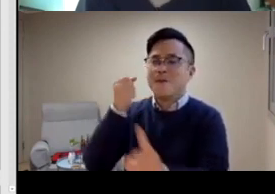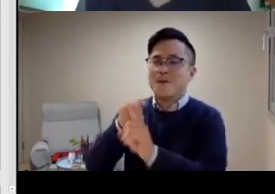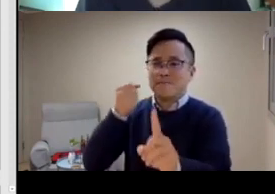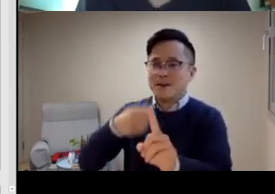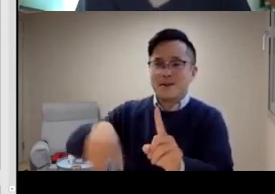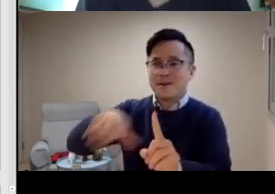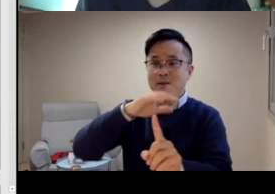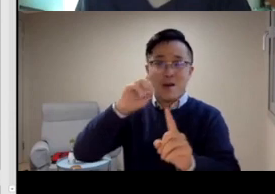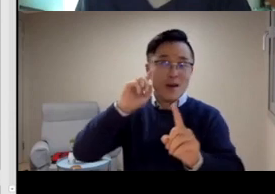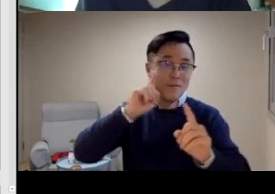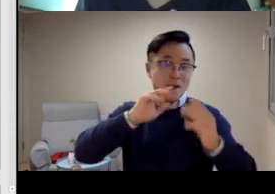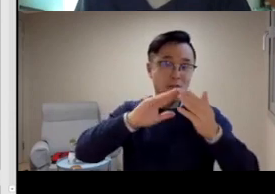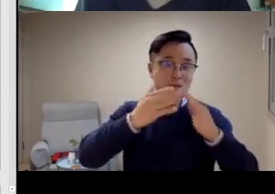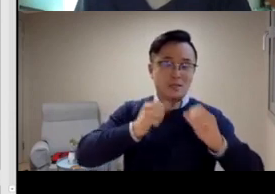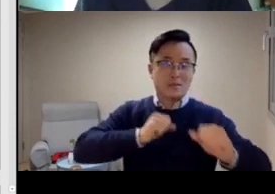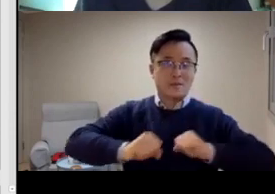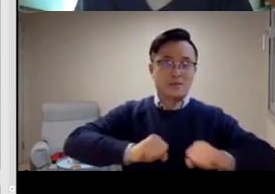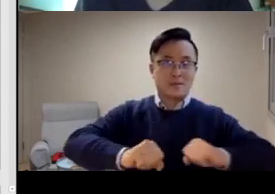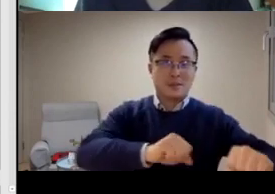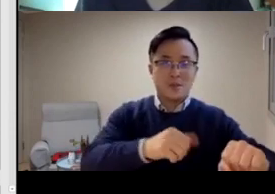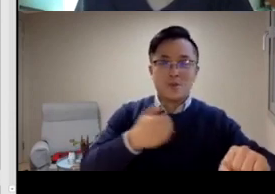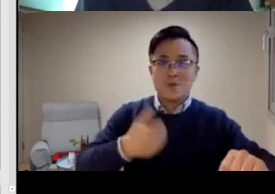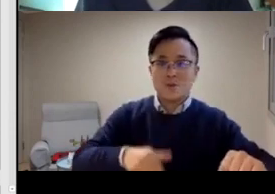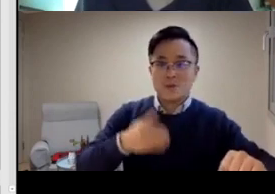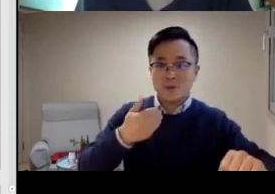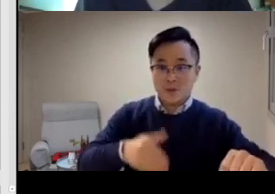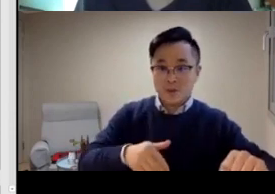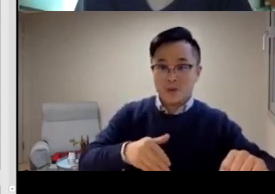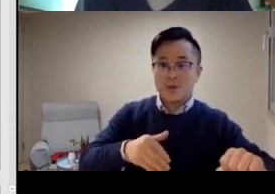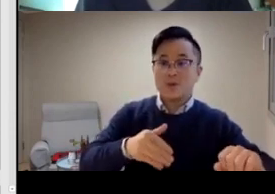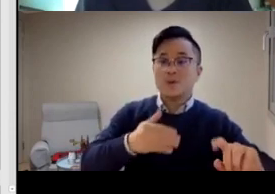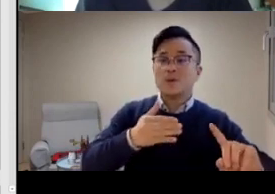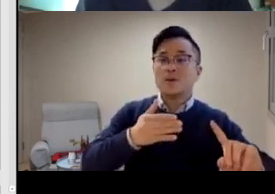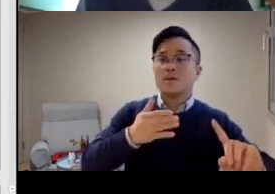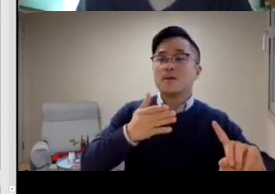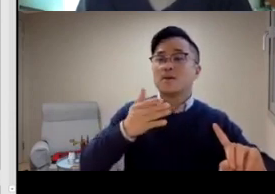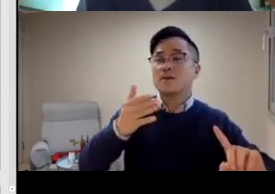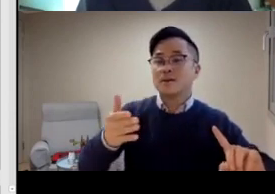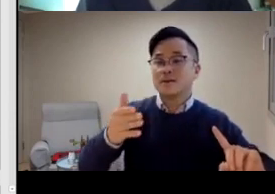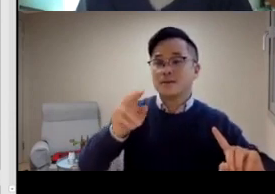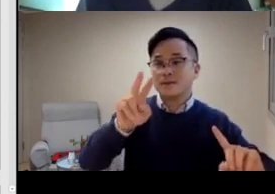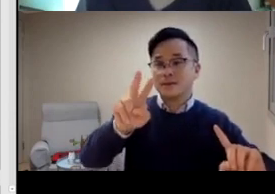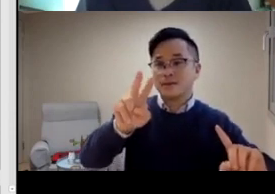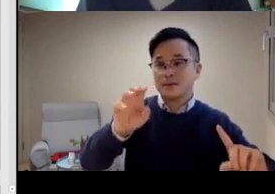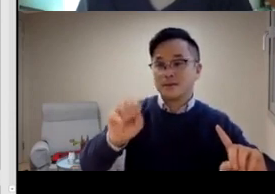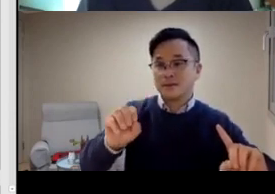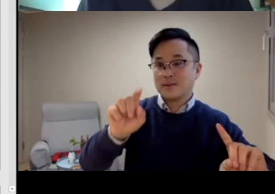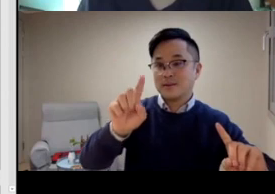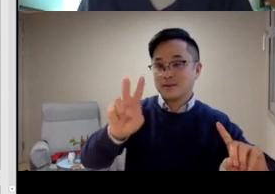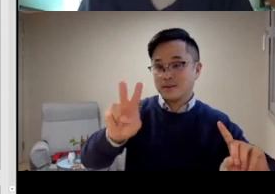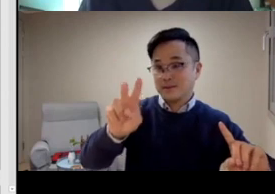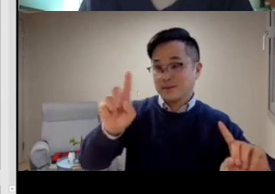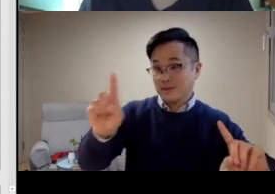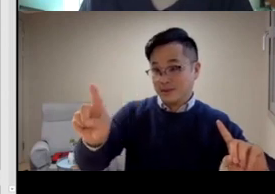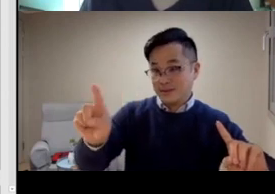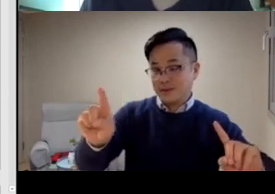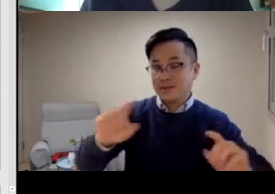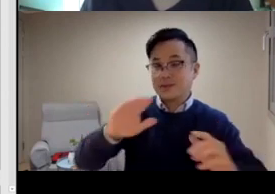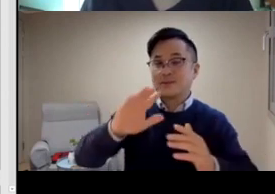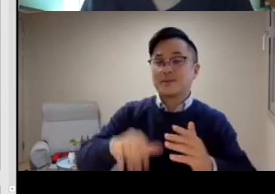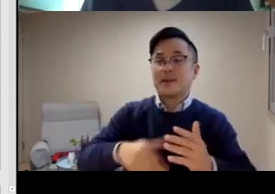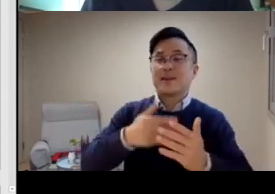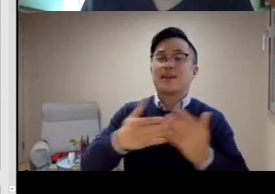And all of these points together brought us to 2016 when we were able to pass the Korean Sign Language law.